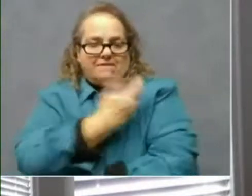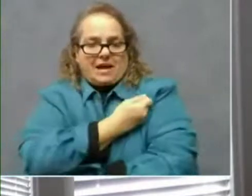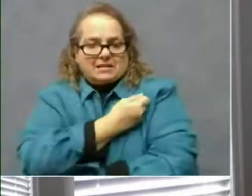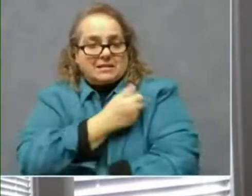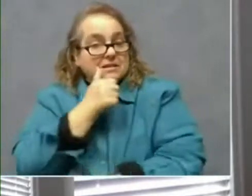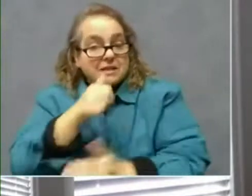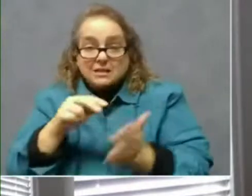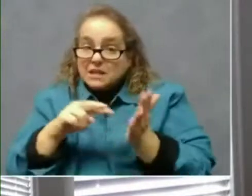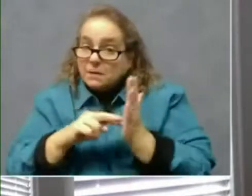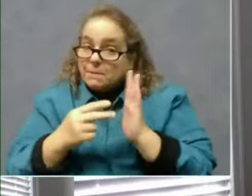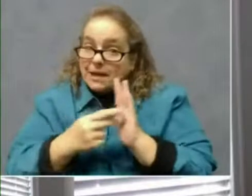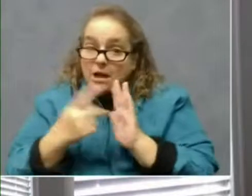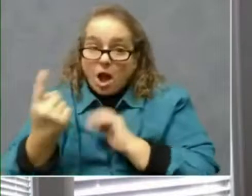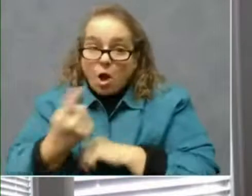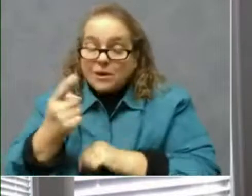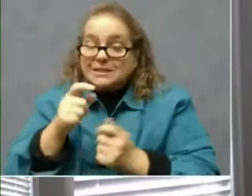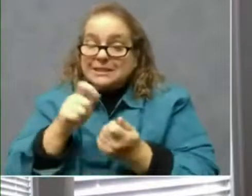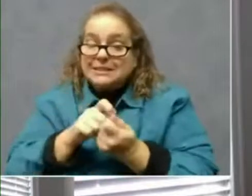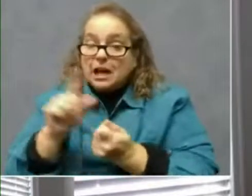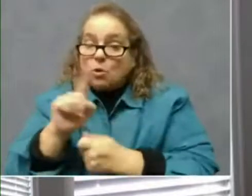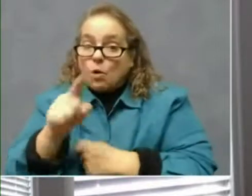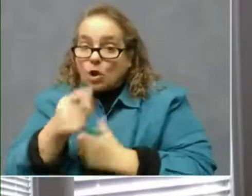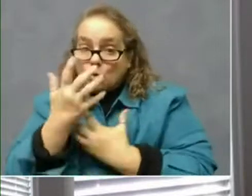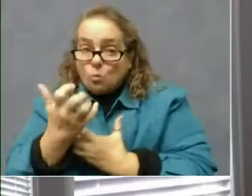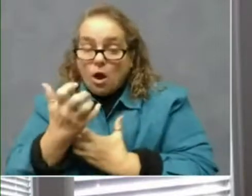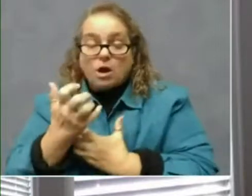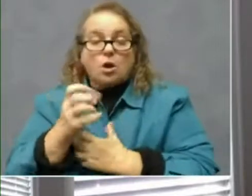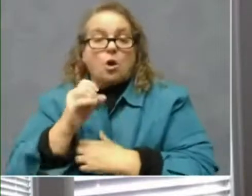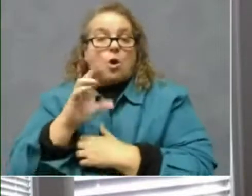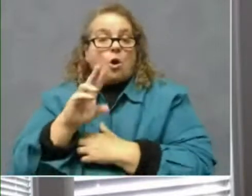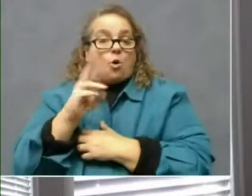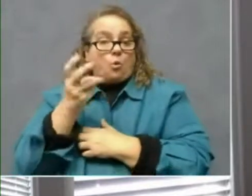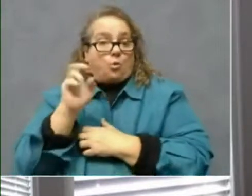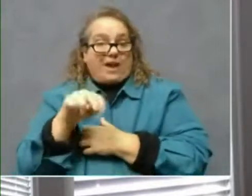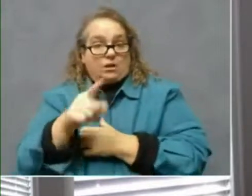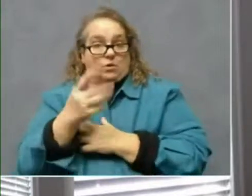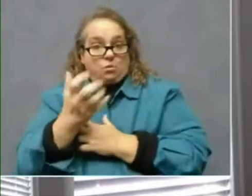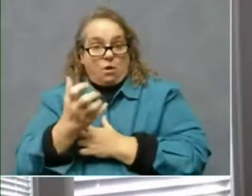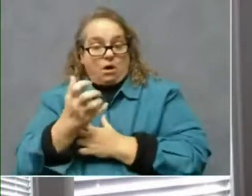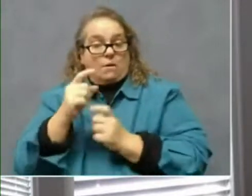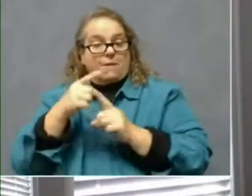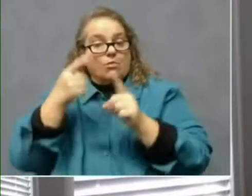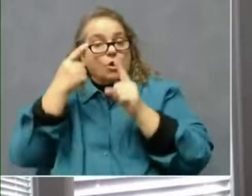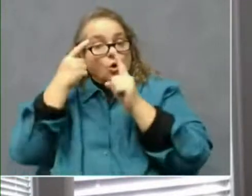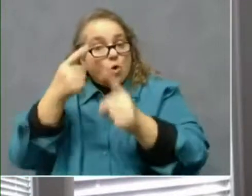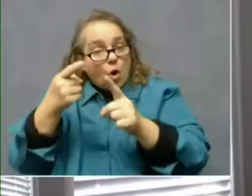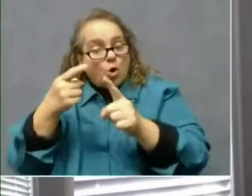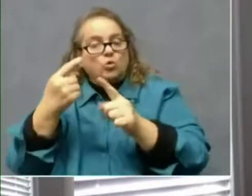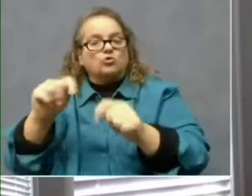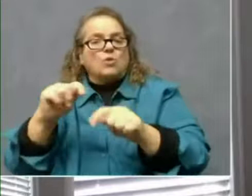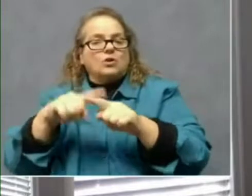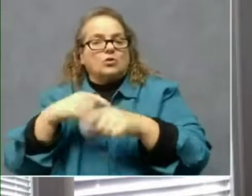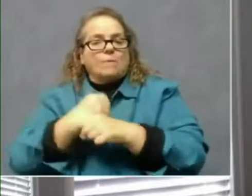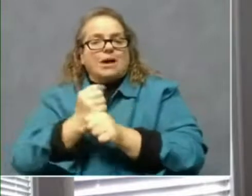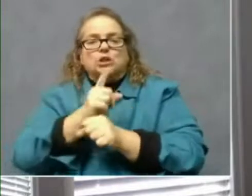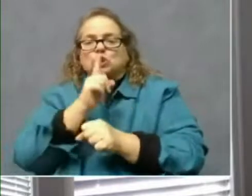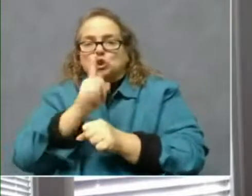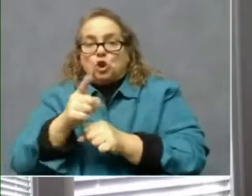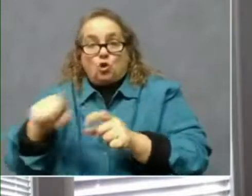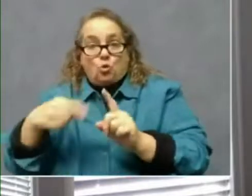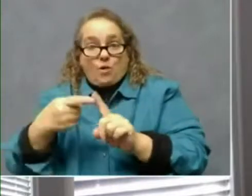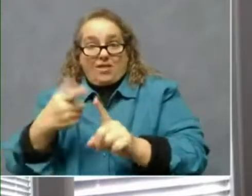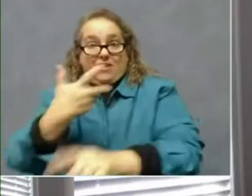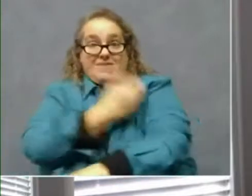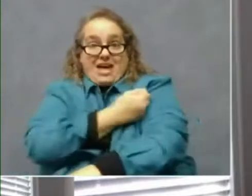exactly where you want it or exactly when you want it. But the goal is to try to make sure that when vaccine is delivered to the